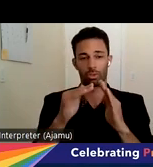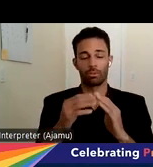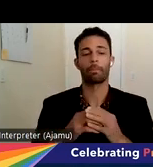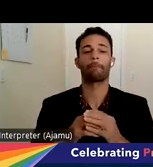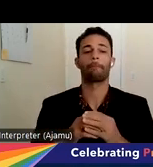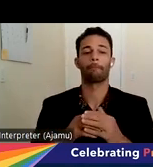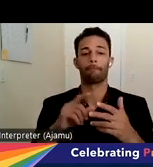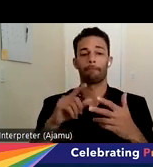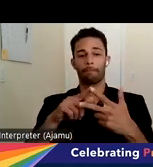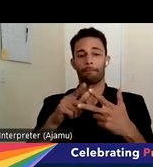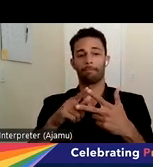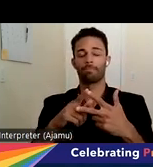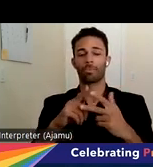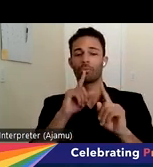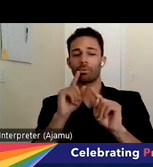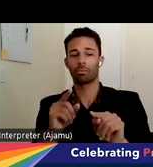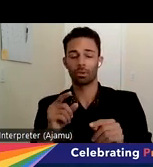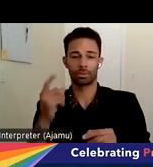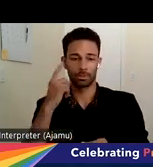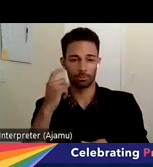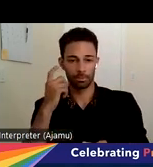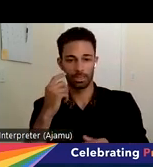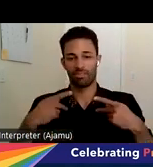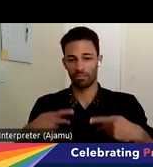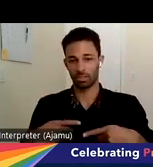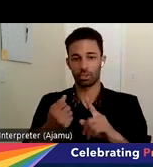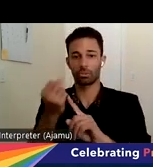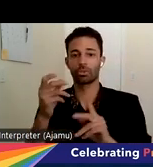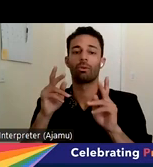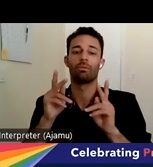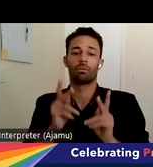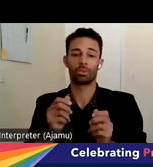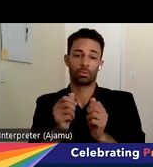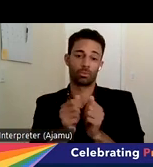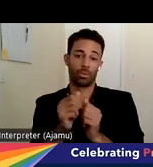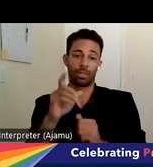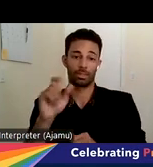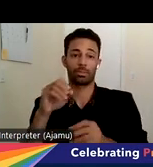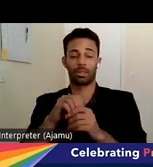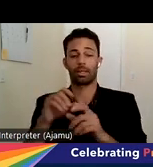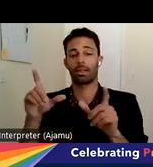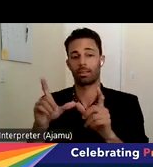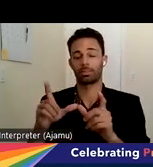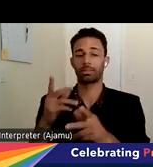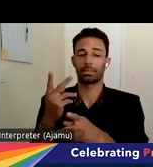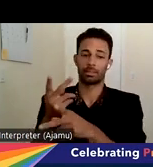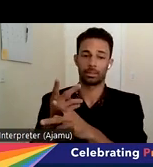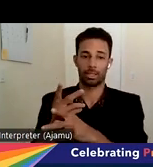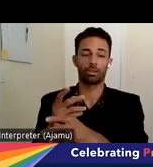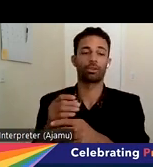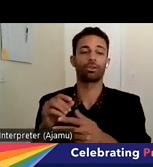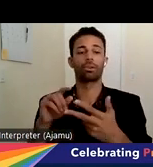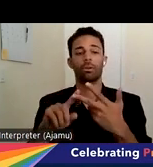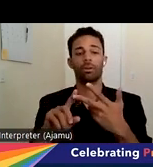reports of suspected physical abuse of a person with a disability in the licensed care facilities, and then the report of possible